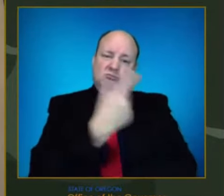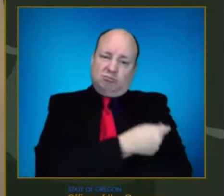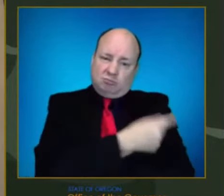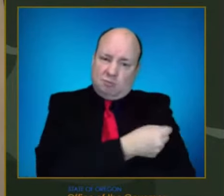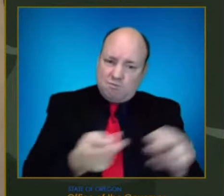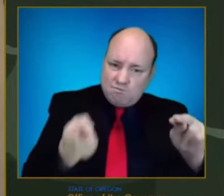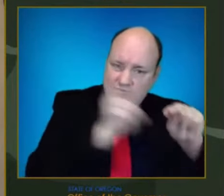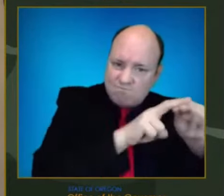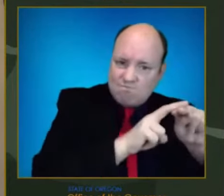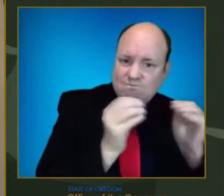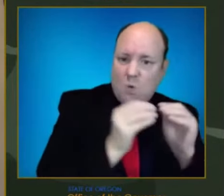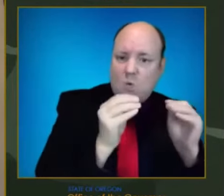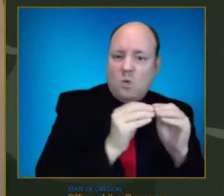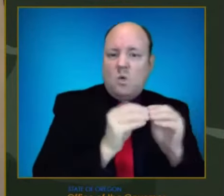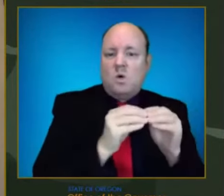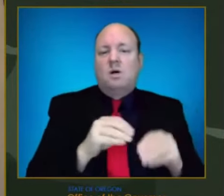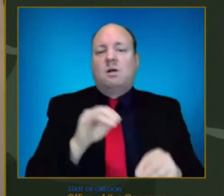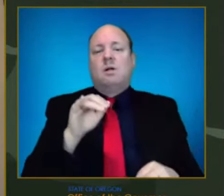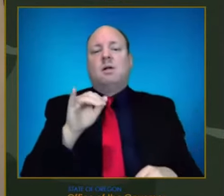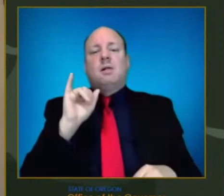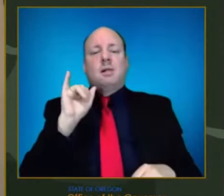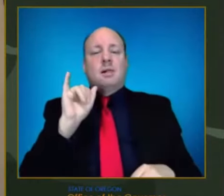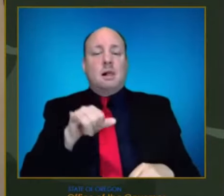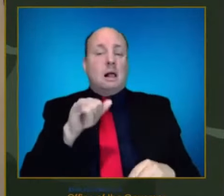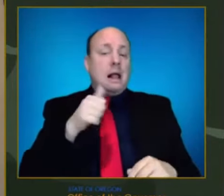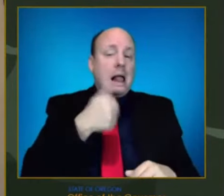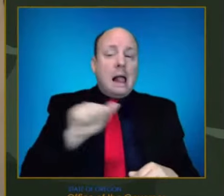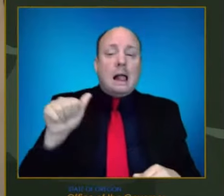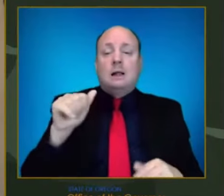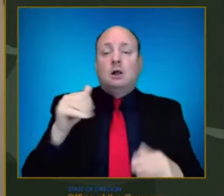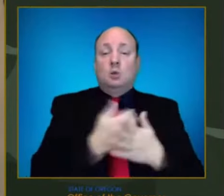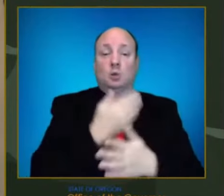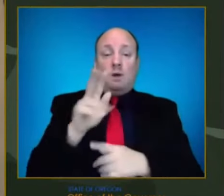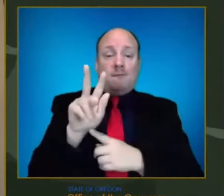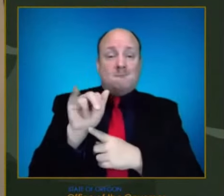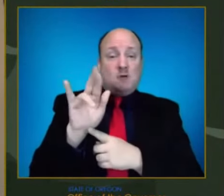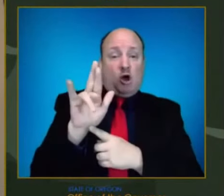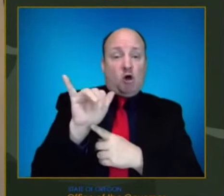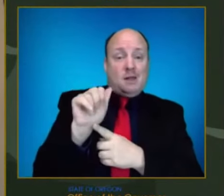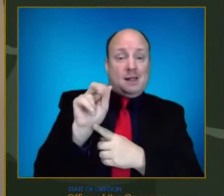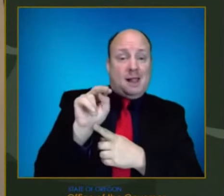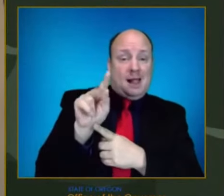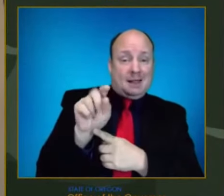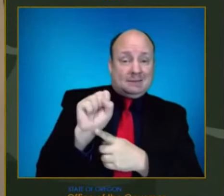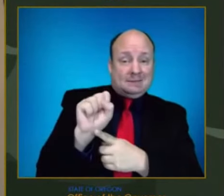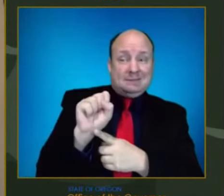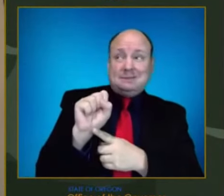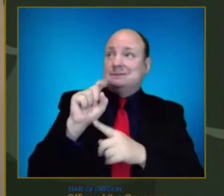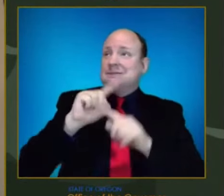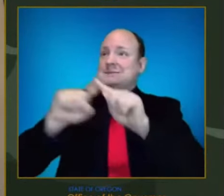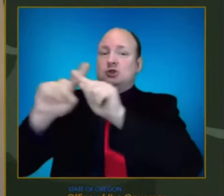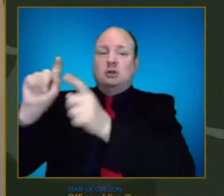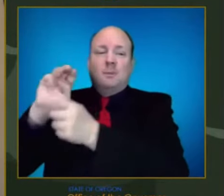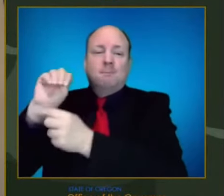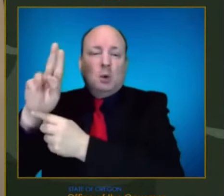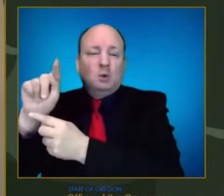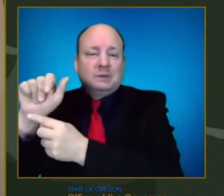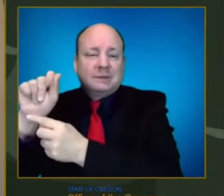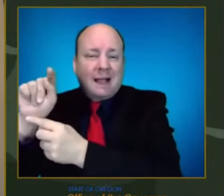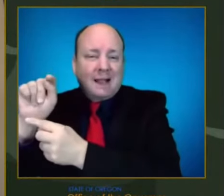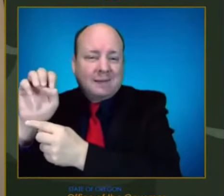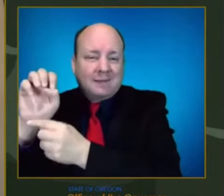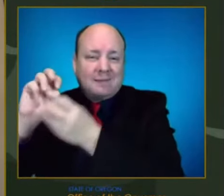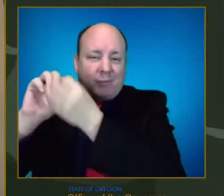a curve ball and a new variant could arrive, such as Omicron, that while it doesn't cause more severe disease, is very transmissible